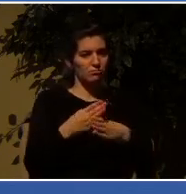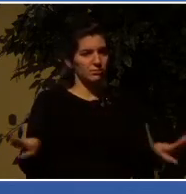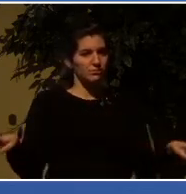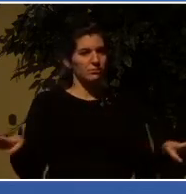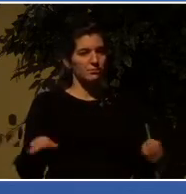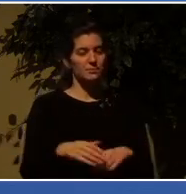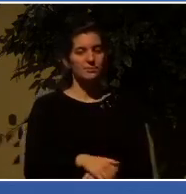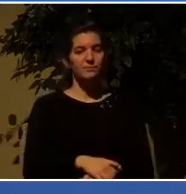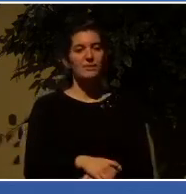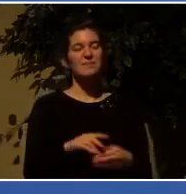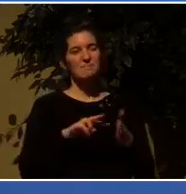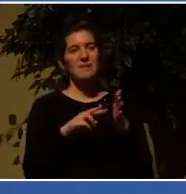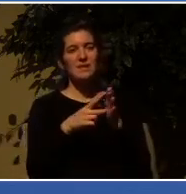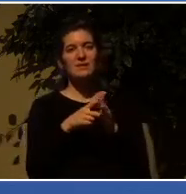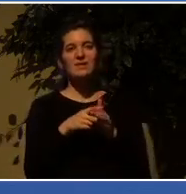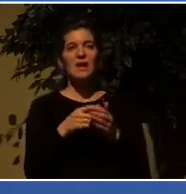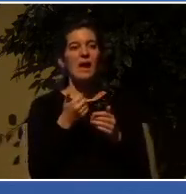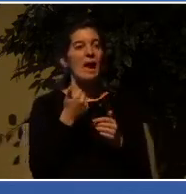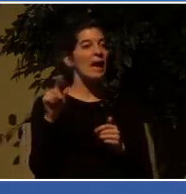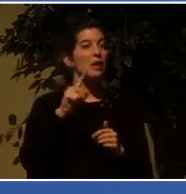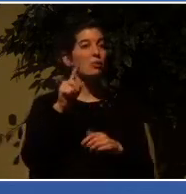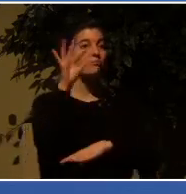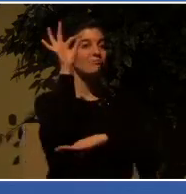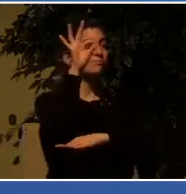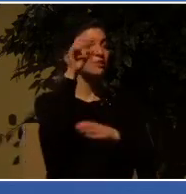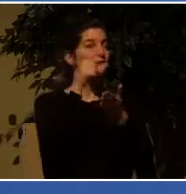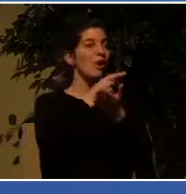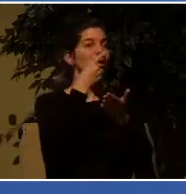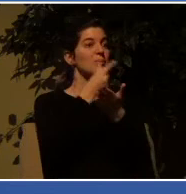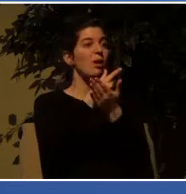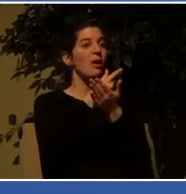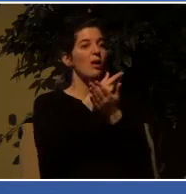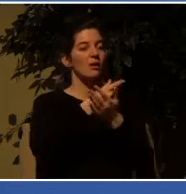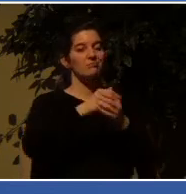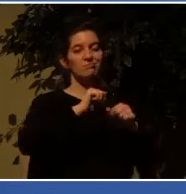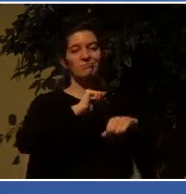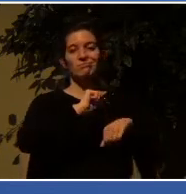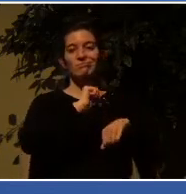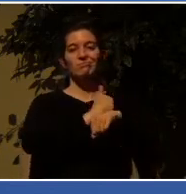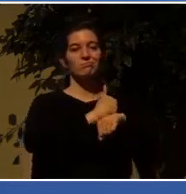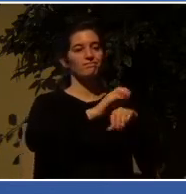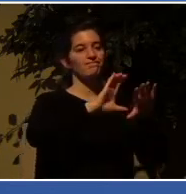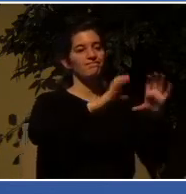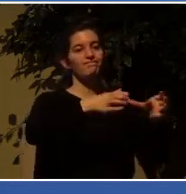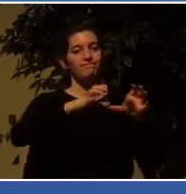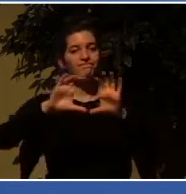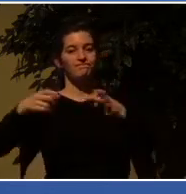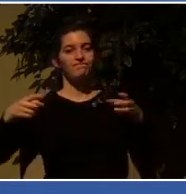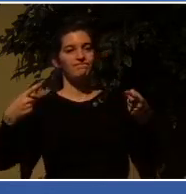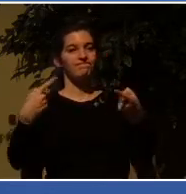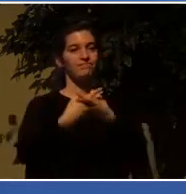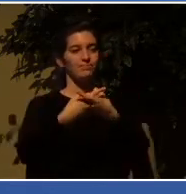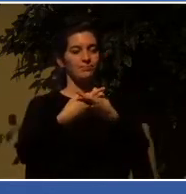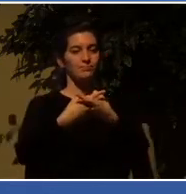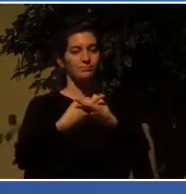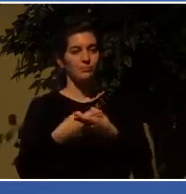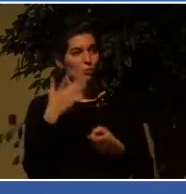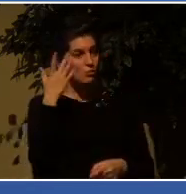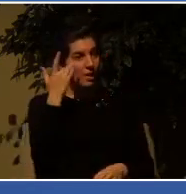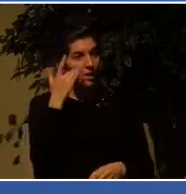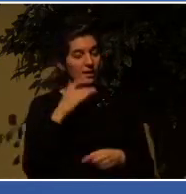goes, it forms opposing factions. And the reason for that, we know from scripture,